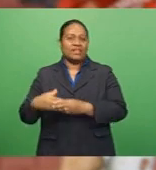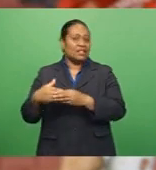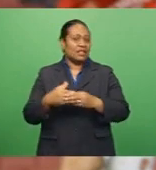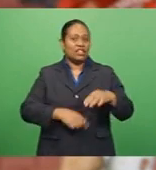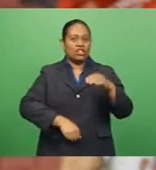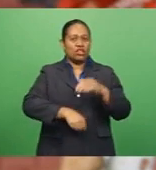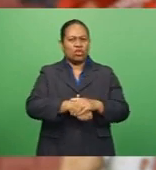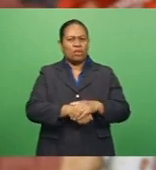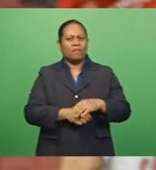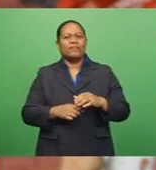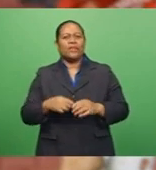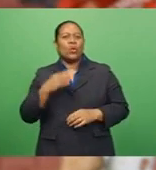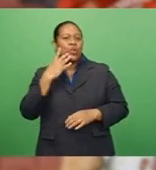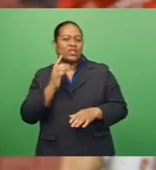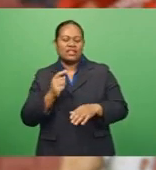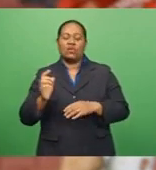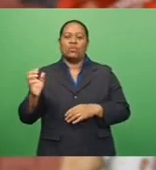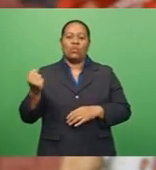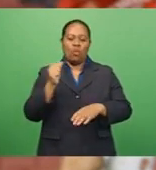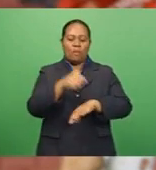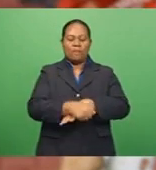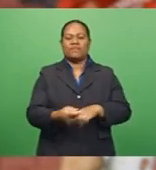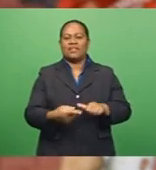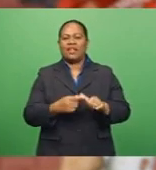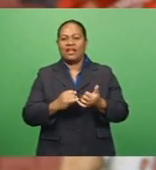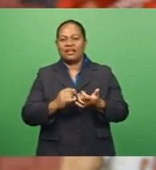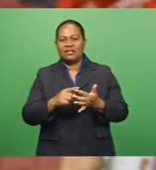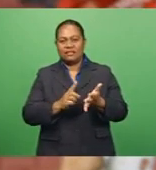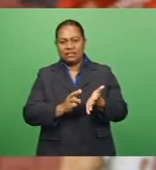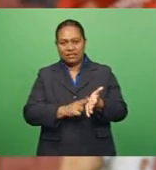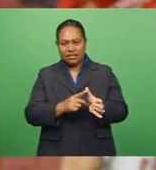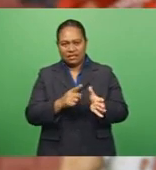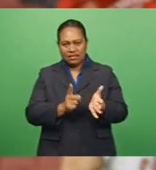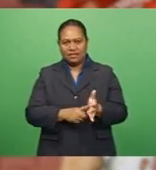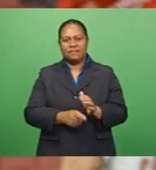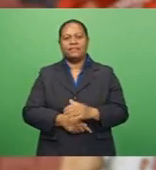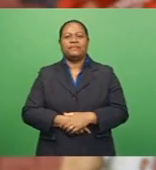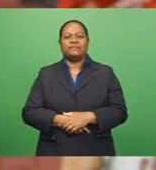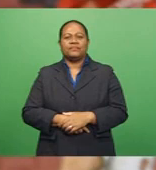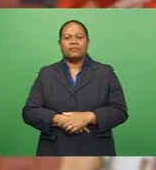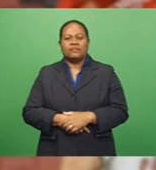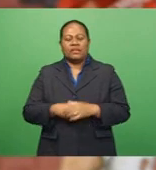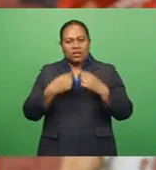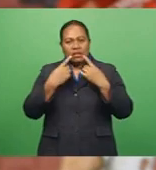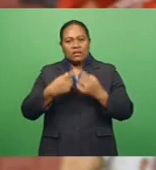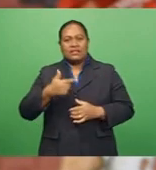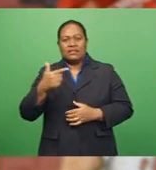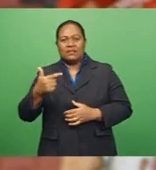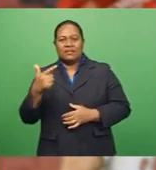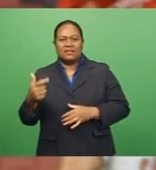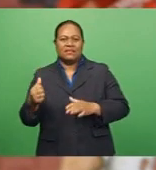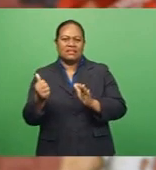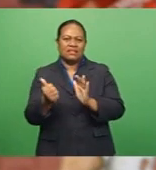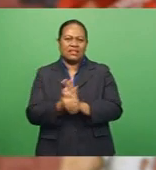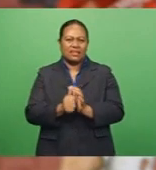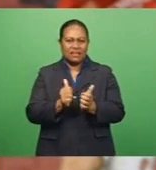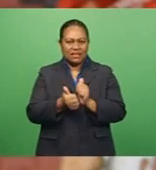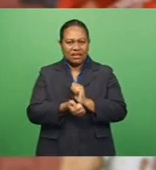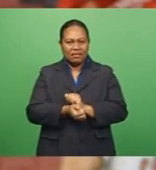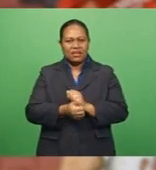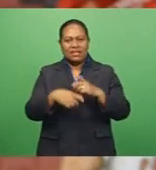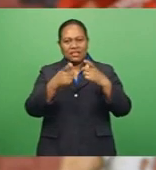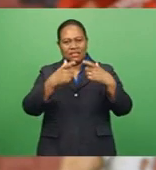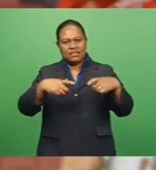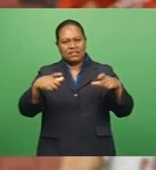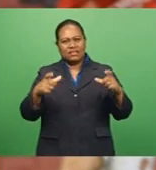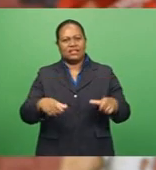a 1-0 win over Arsenal today. The header from Man City's Raheem Sterling, just 77 seconds into the game, gave